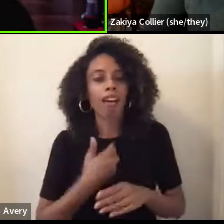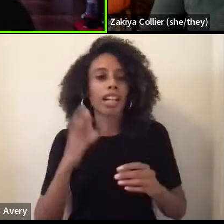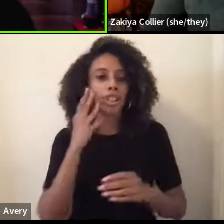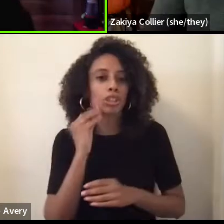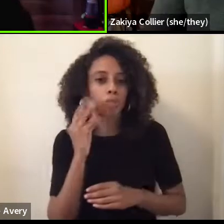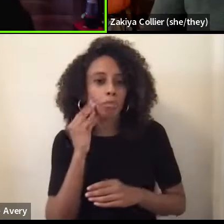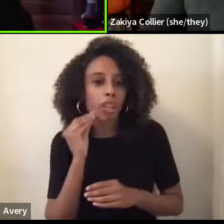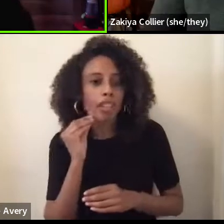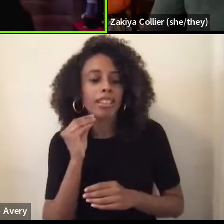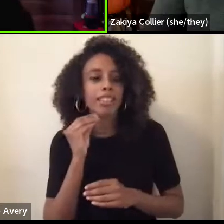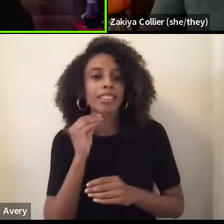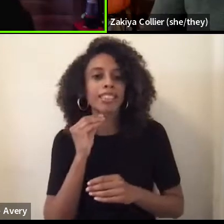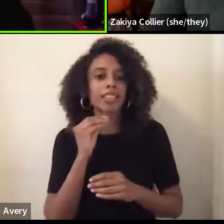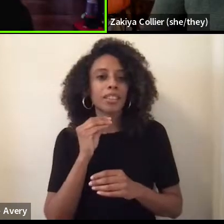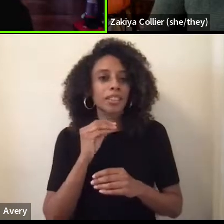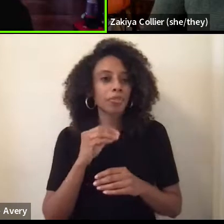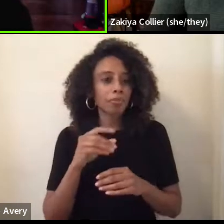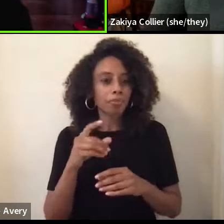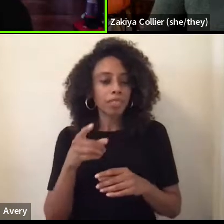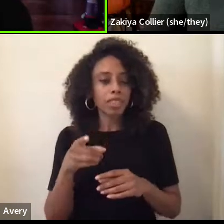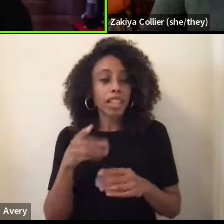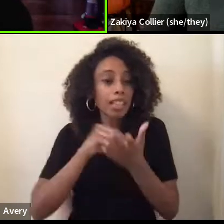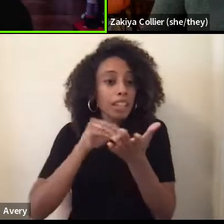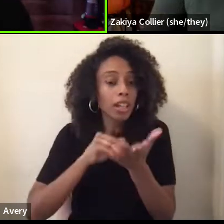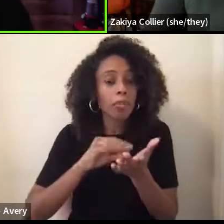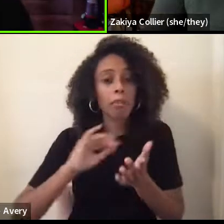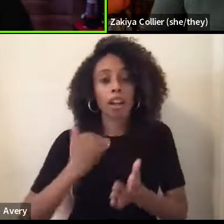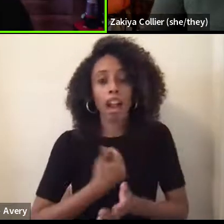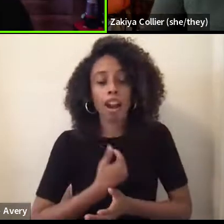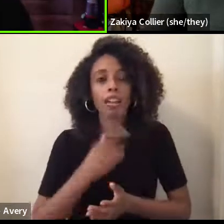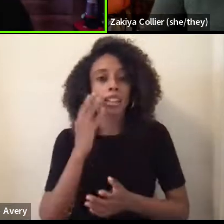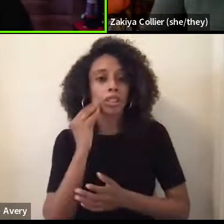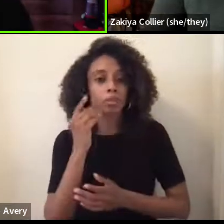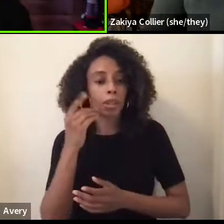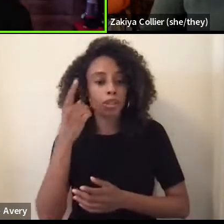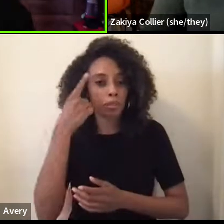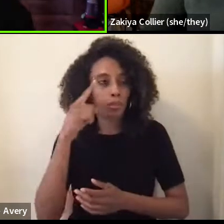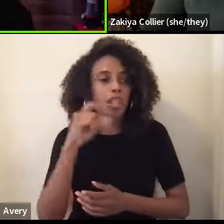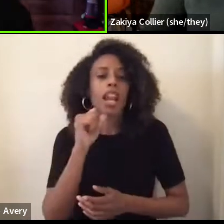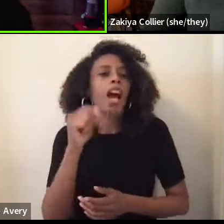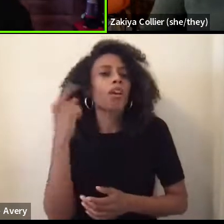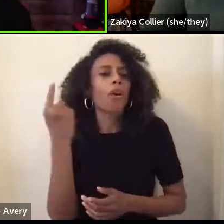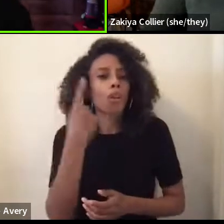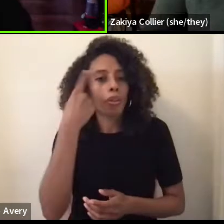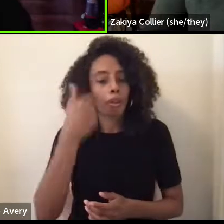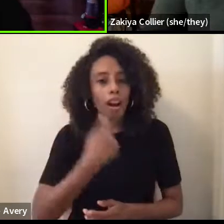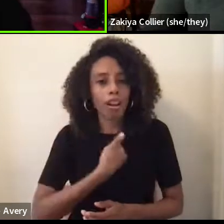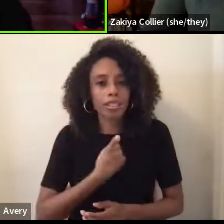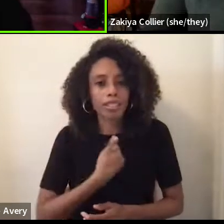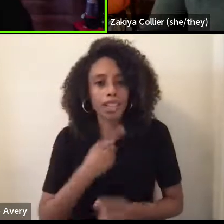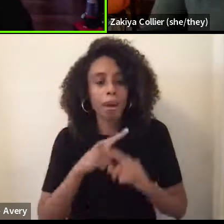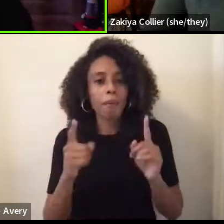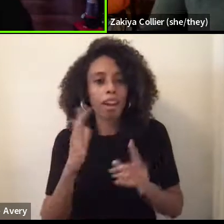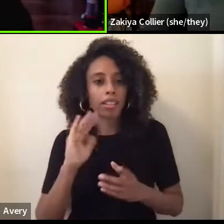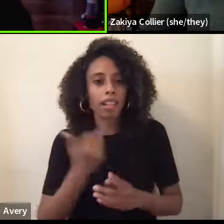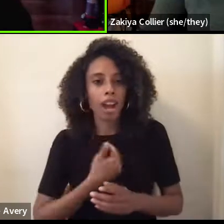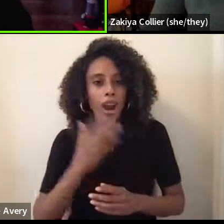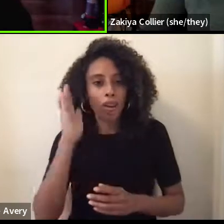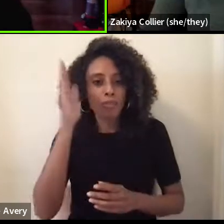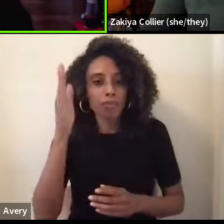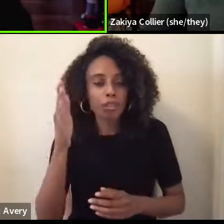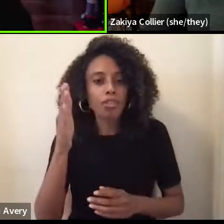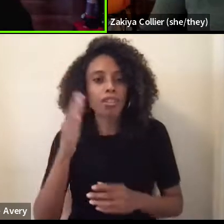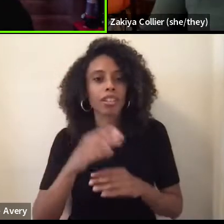reminder, not just for ourselves, but for our future selves to be able to develop standards and values that right now